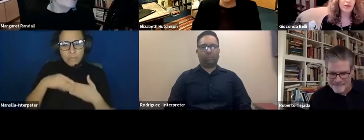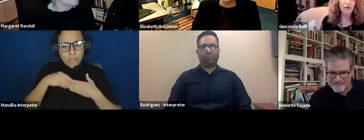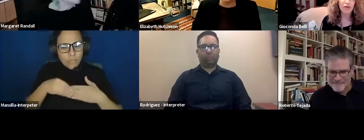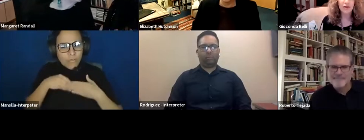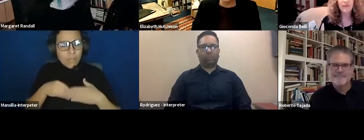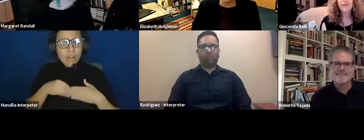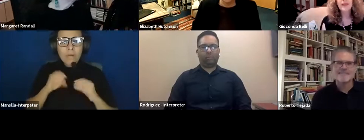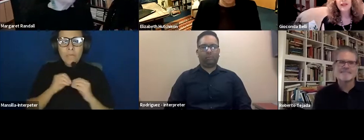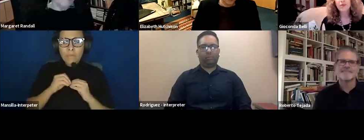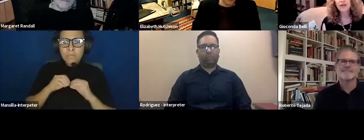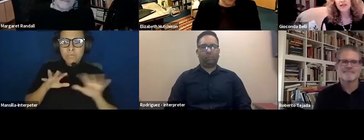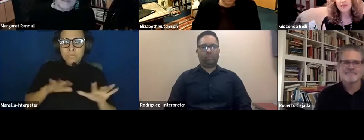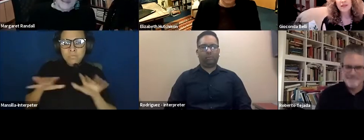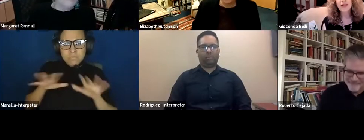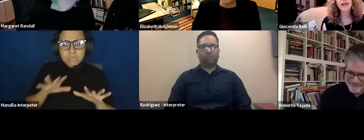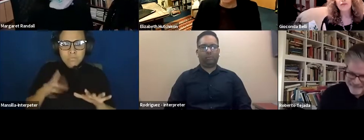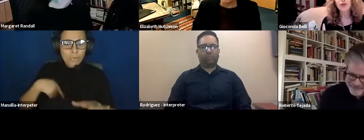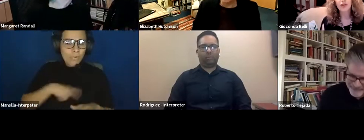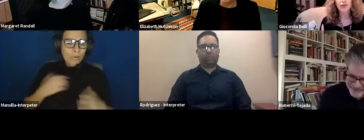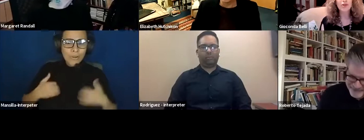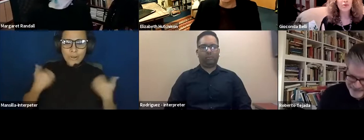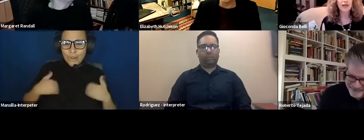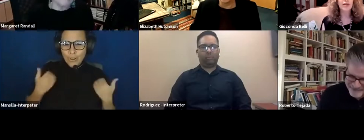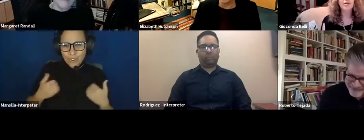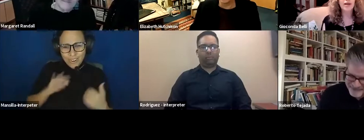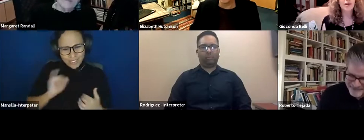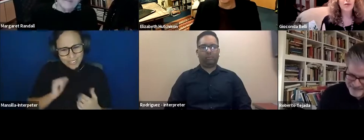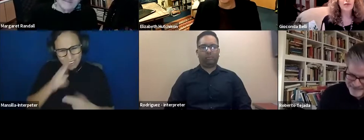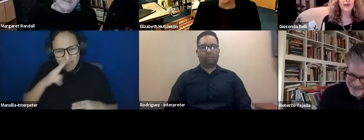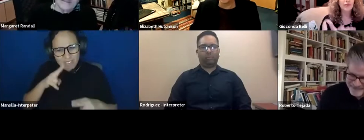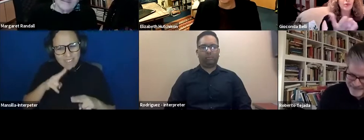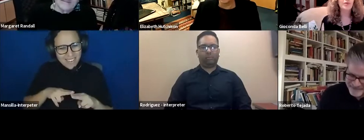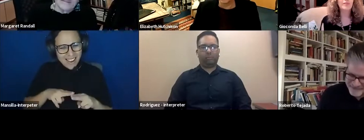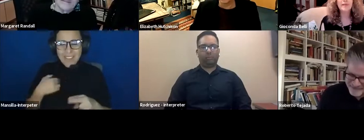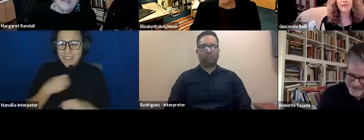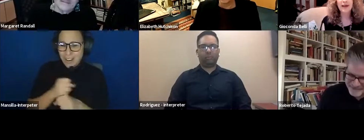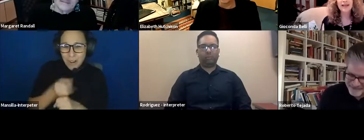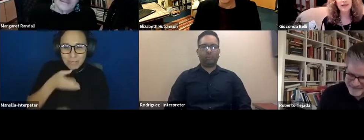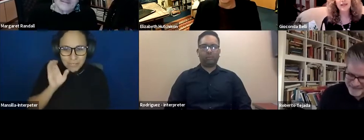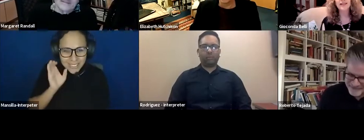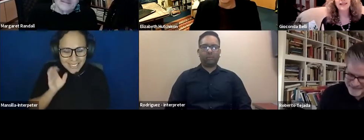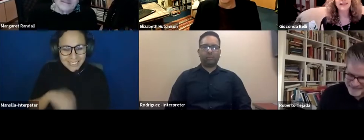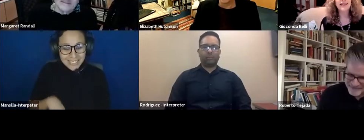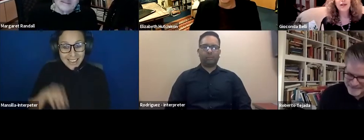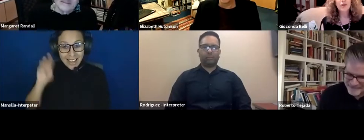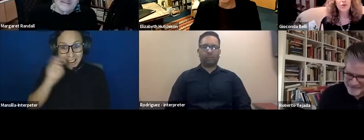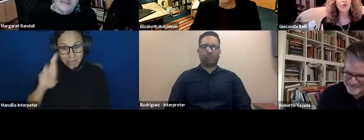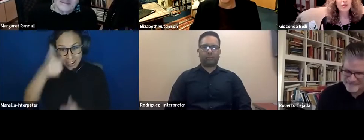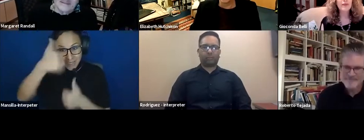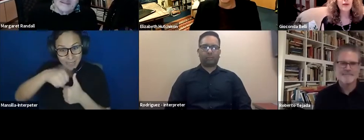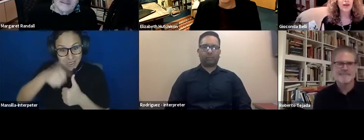we were very young, it was, we had fun, also we drank coffee. But you remember Margaret, we had that